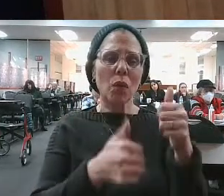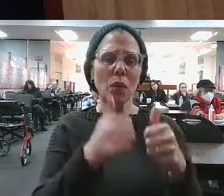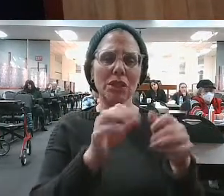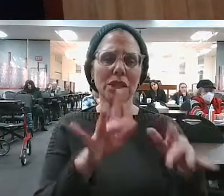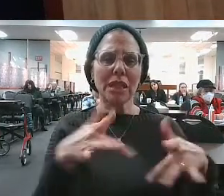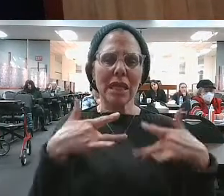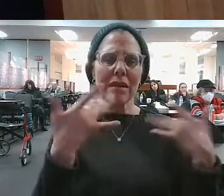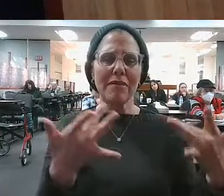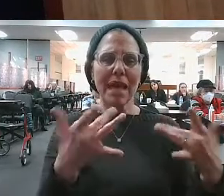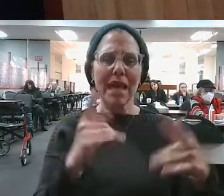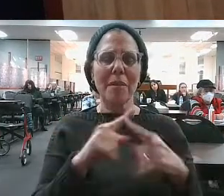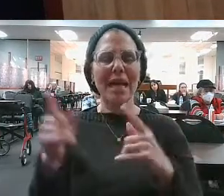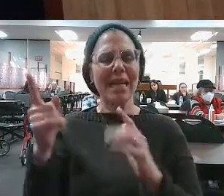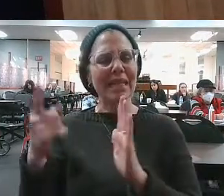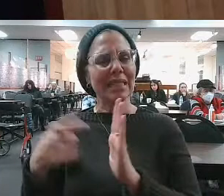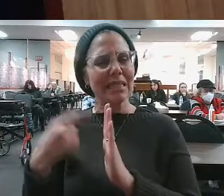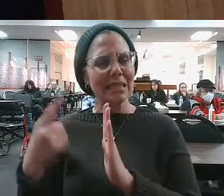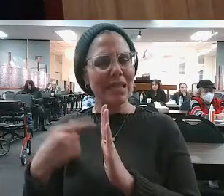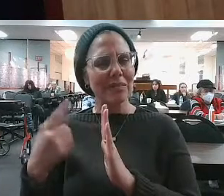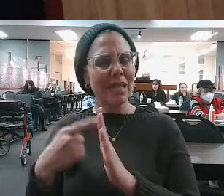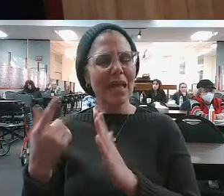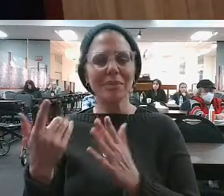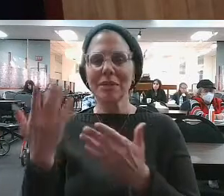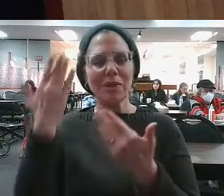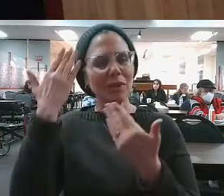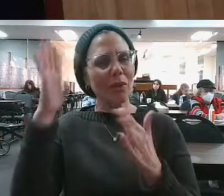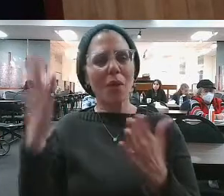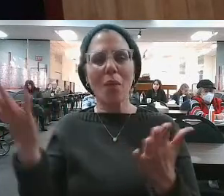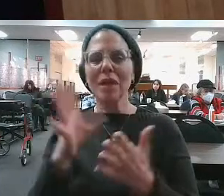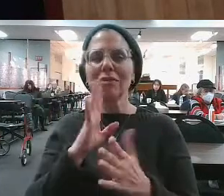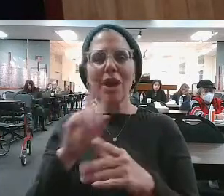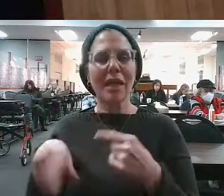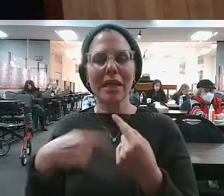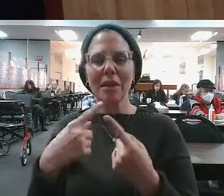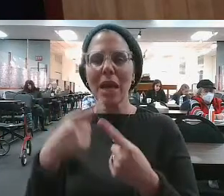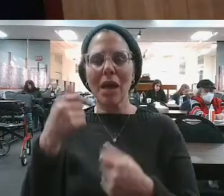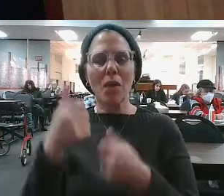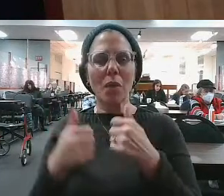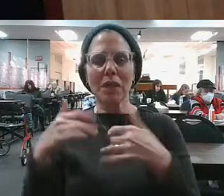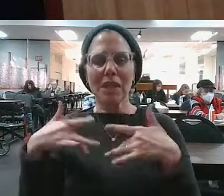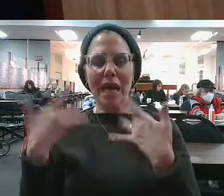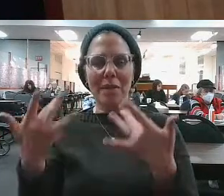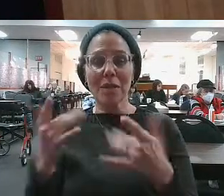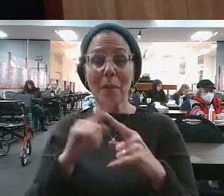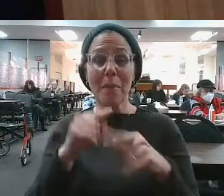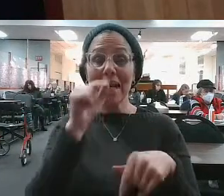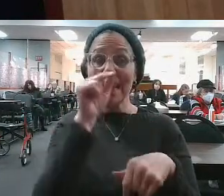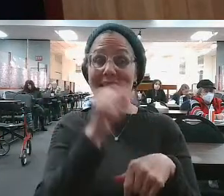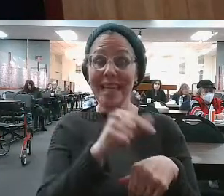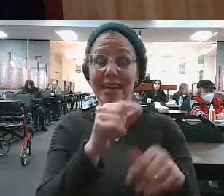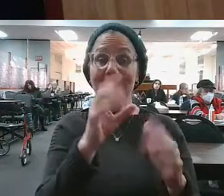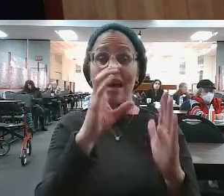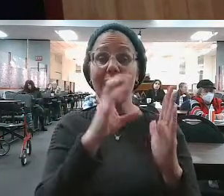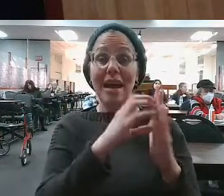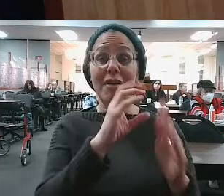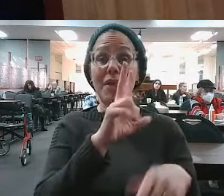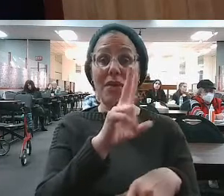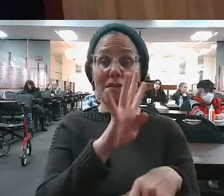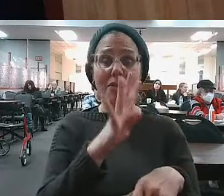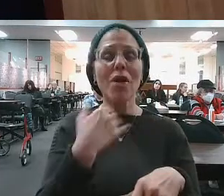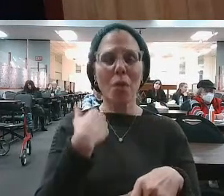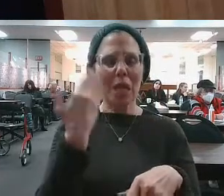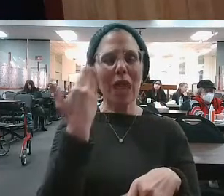generated the particular psalm. So, in this case, know David HaMelech refers to a specific episode. What's the episode here? Just to give you the context.